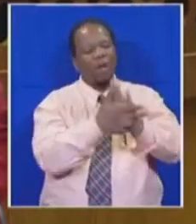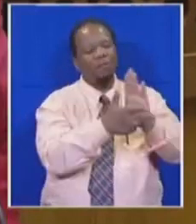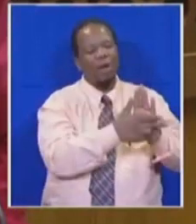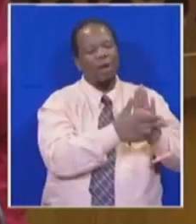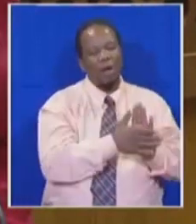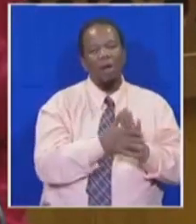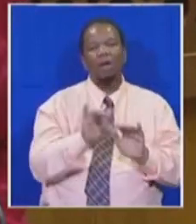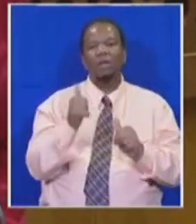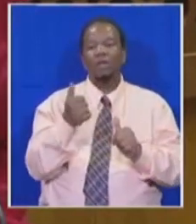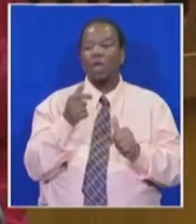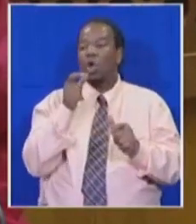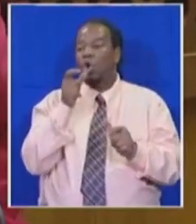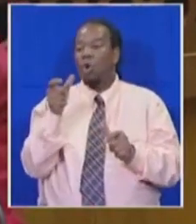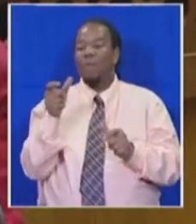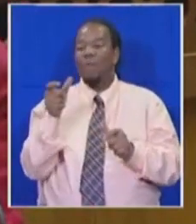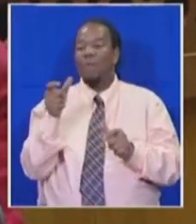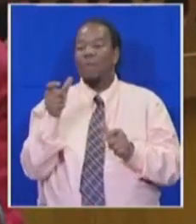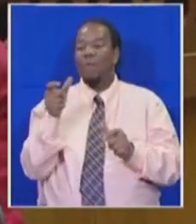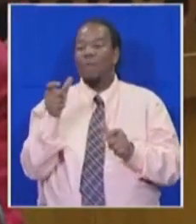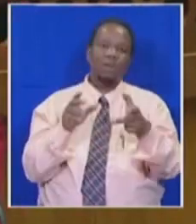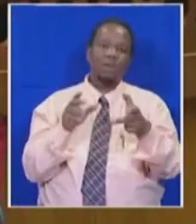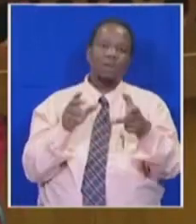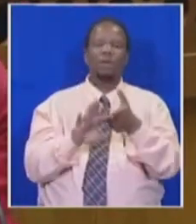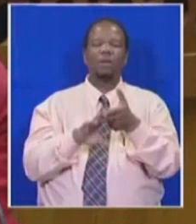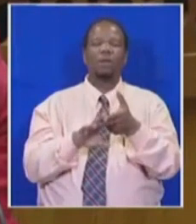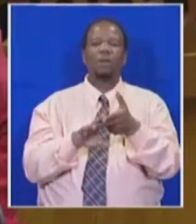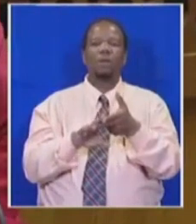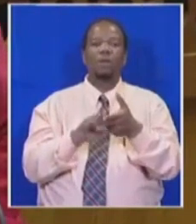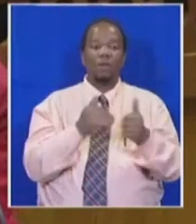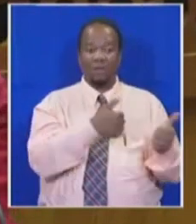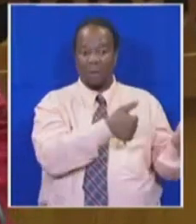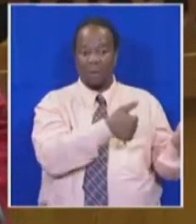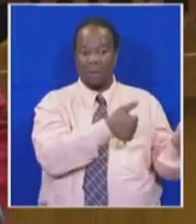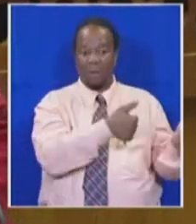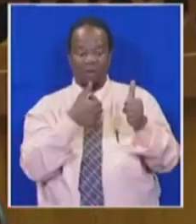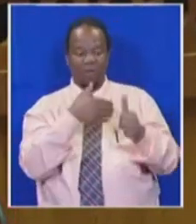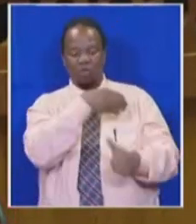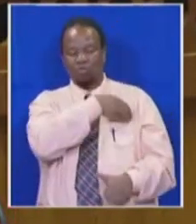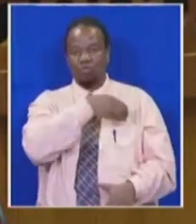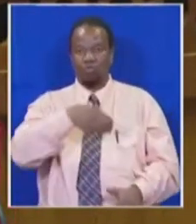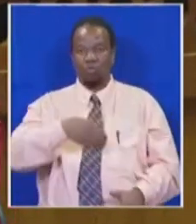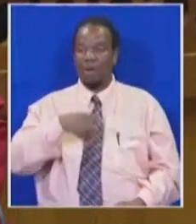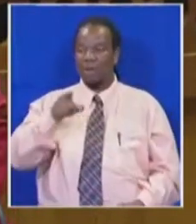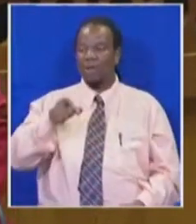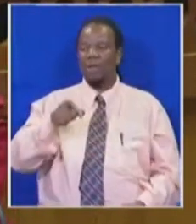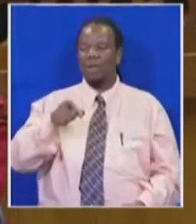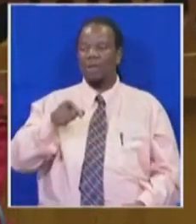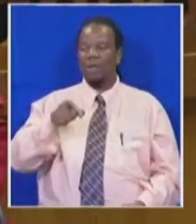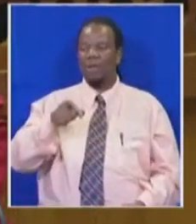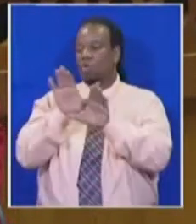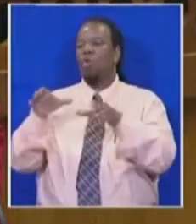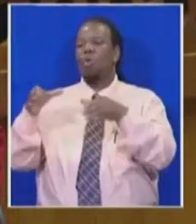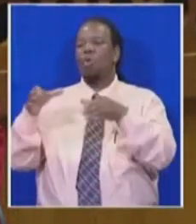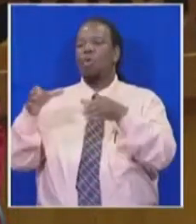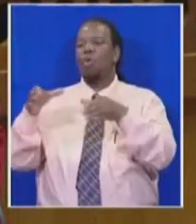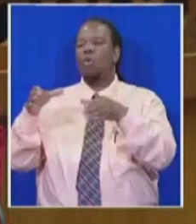recommendations and the concerns that were brought by Mr. Zuma were rejected by the committee. All